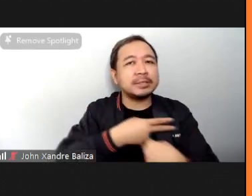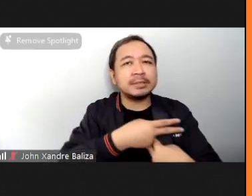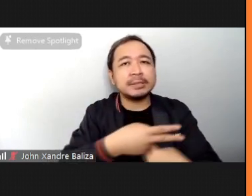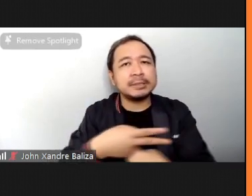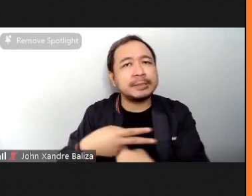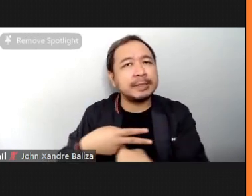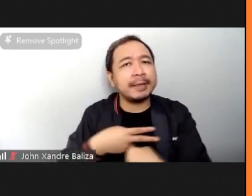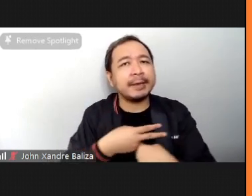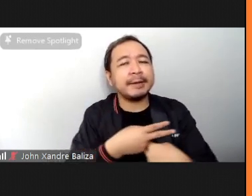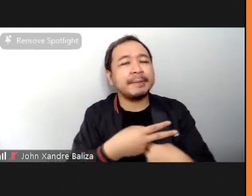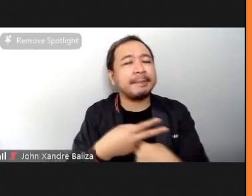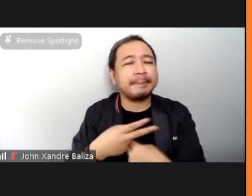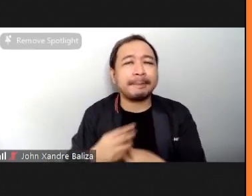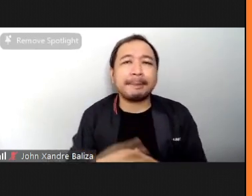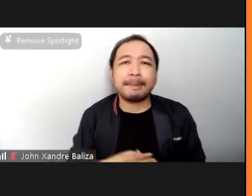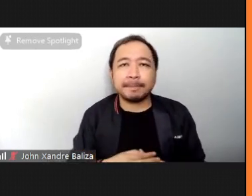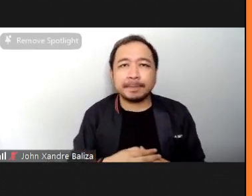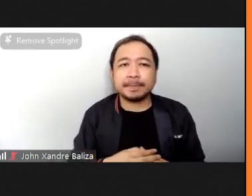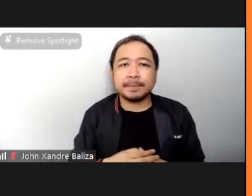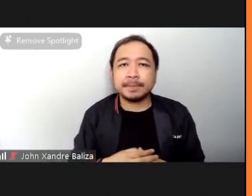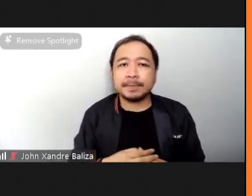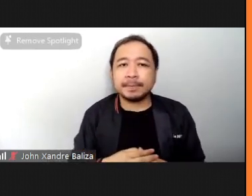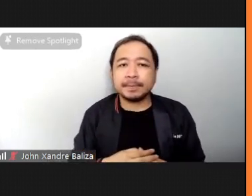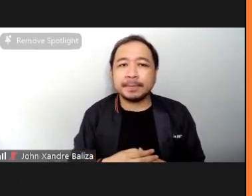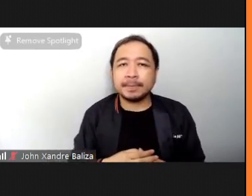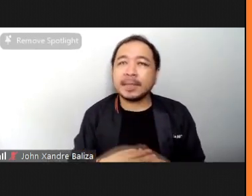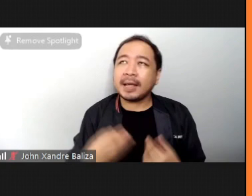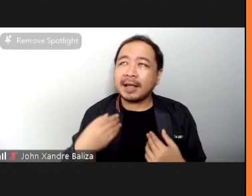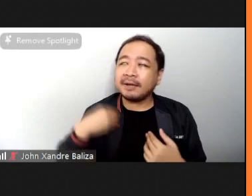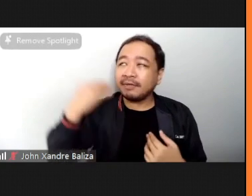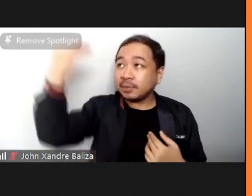feeling the loving care. From this light.